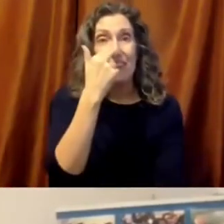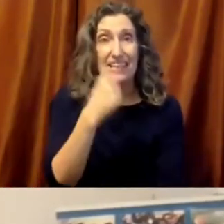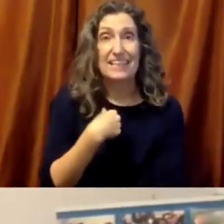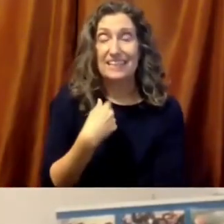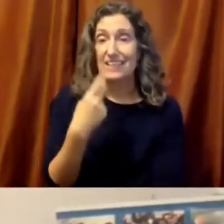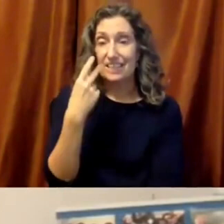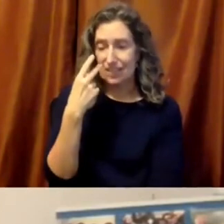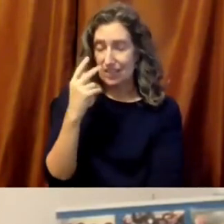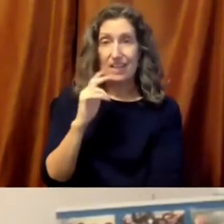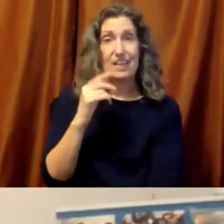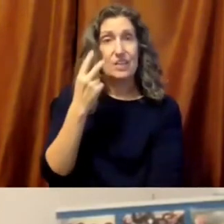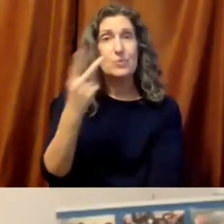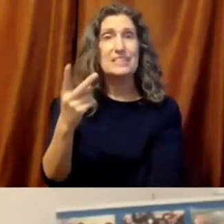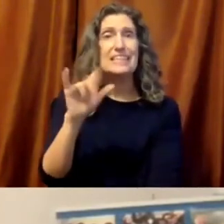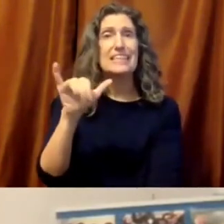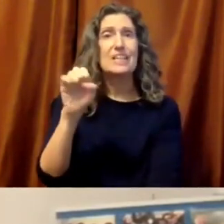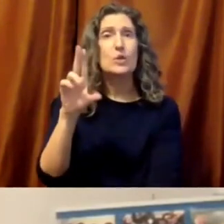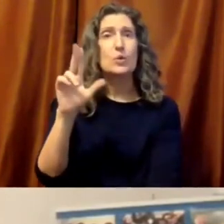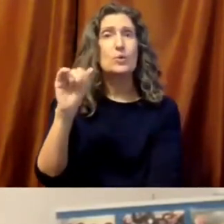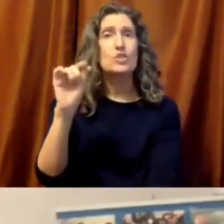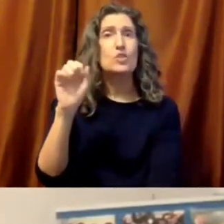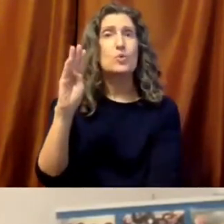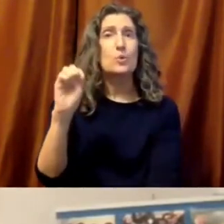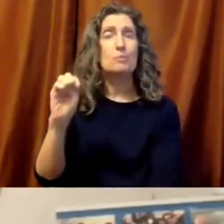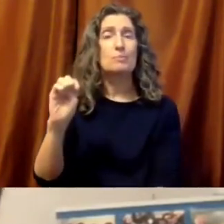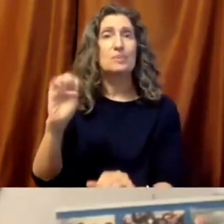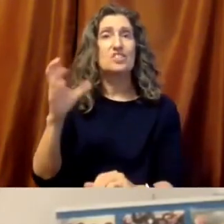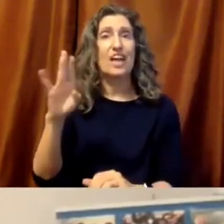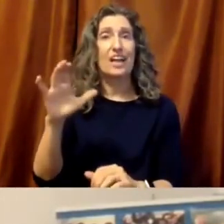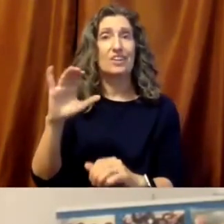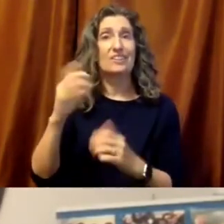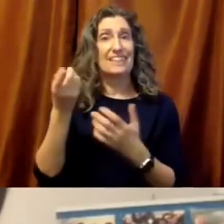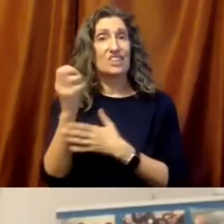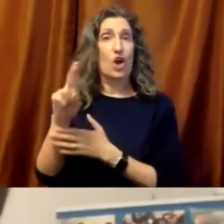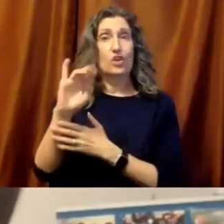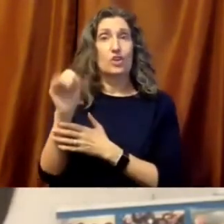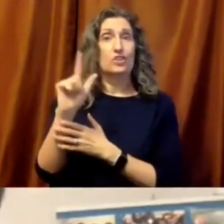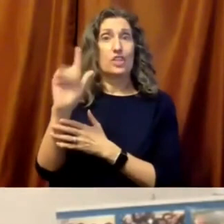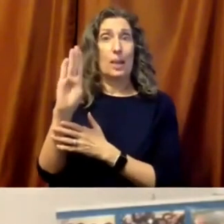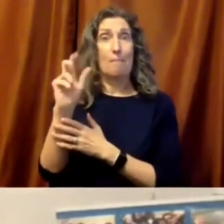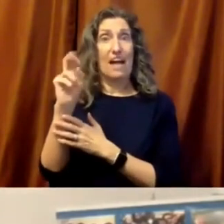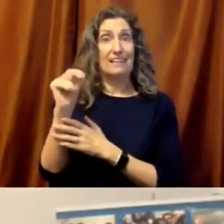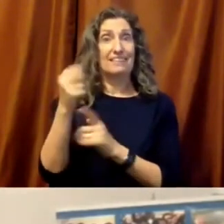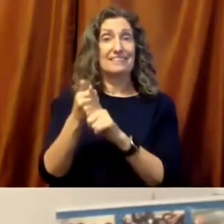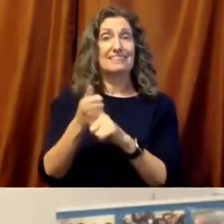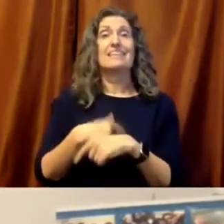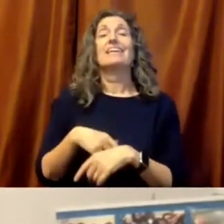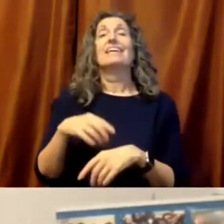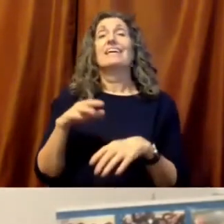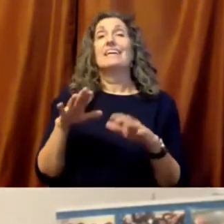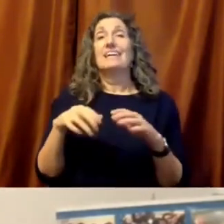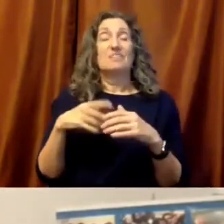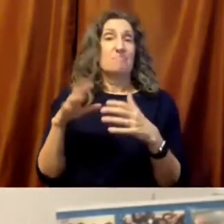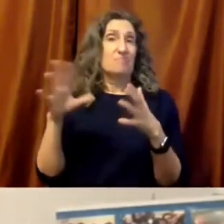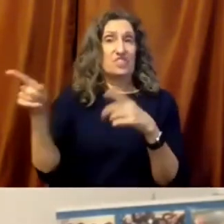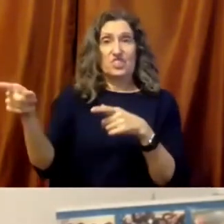YouTube channel, where Dr. Jill Biden, just a couple days after the